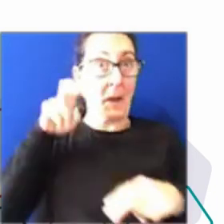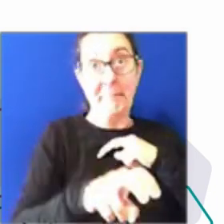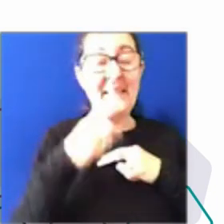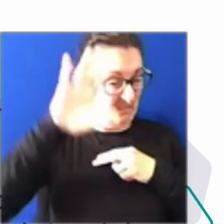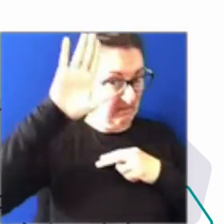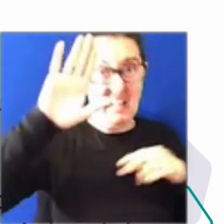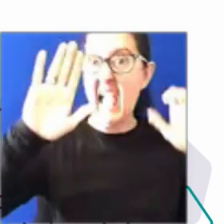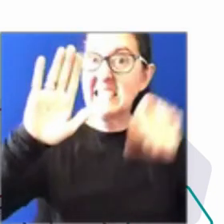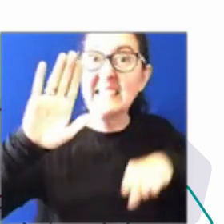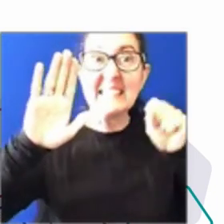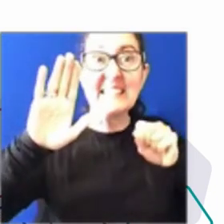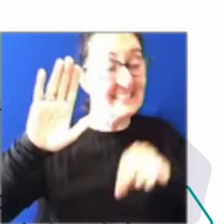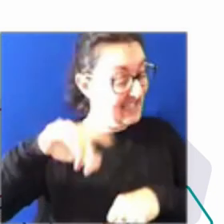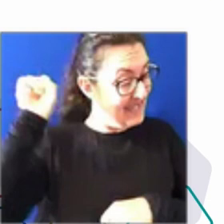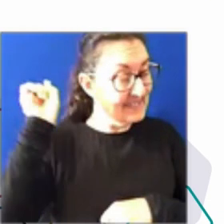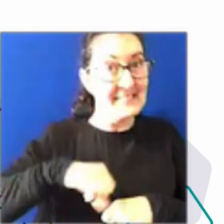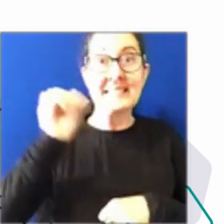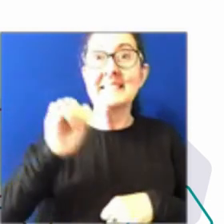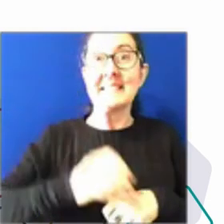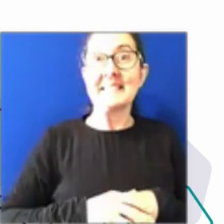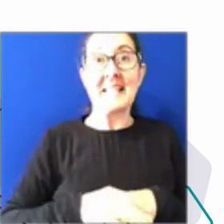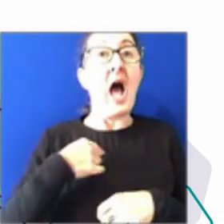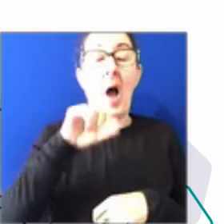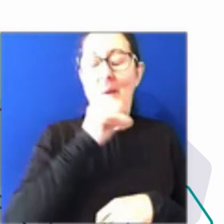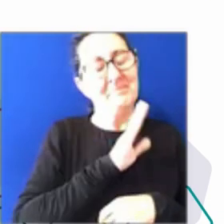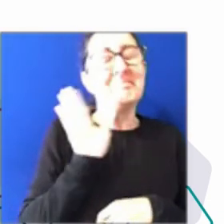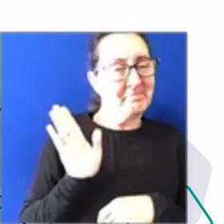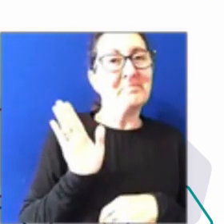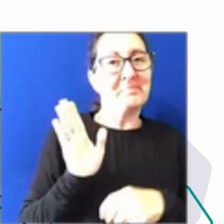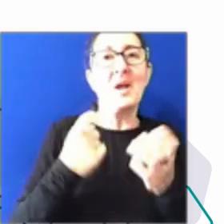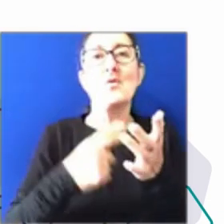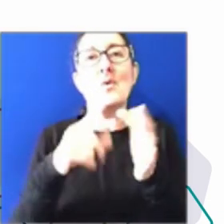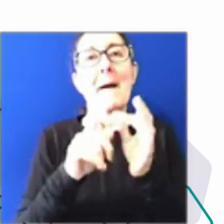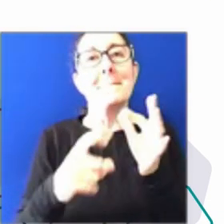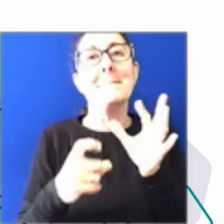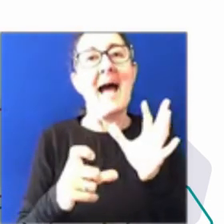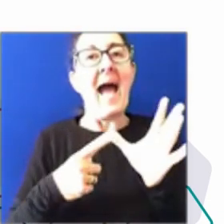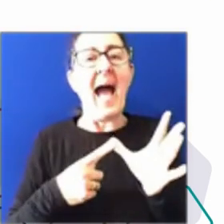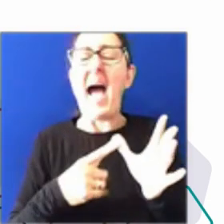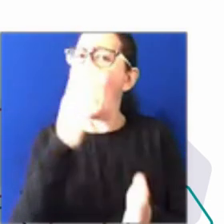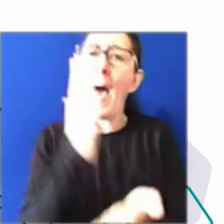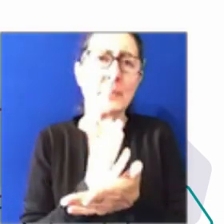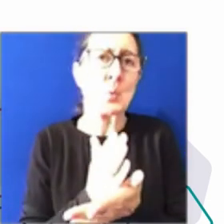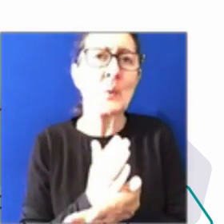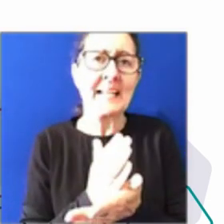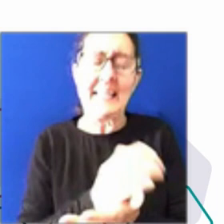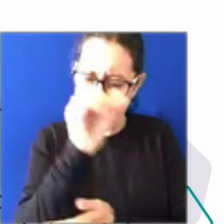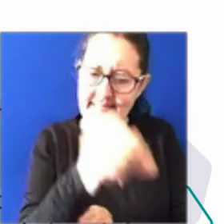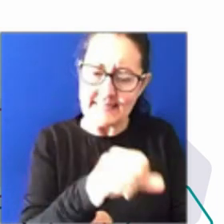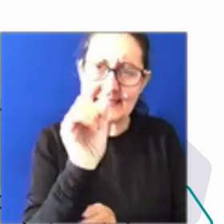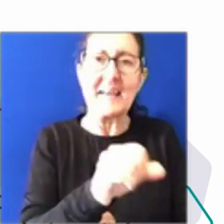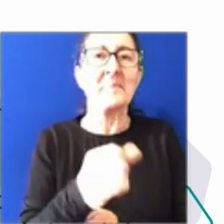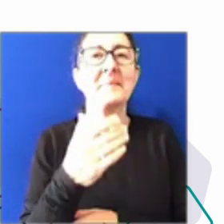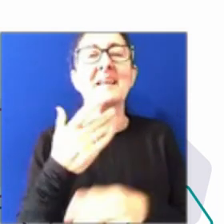But I'm going to go to Rebecca. We're absolutely that's. Yep. So thanks, Mark.